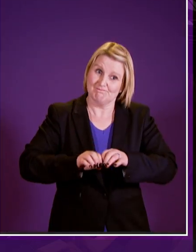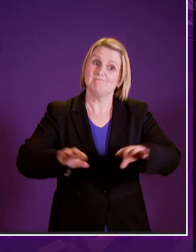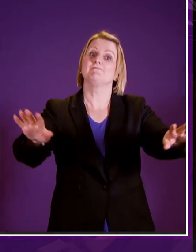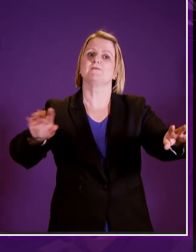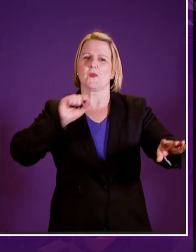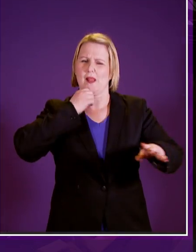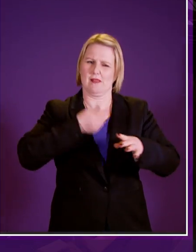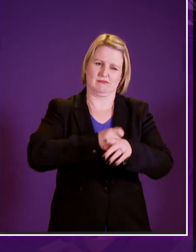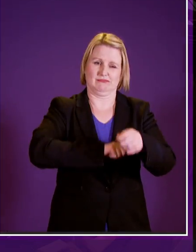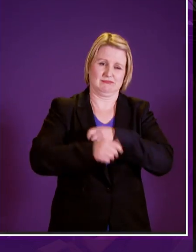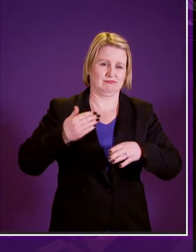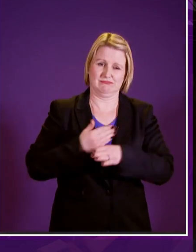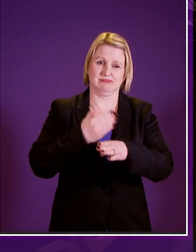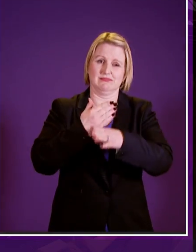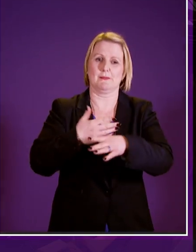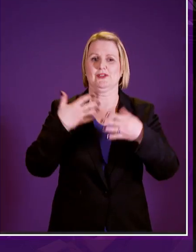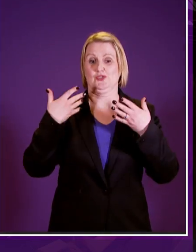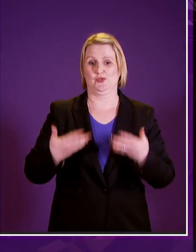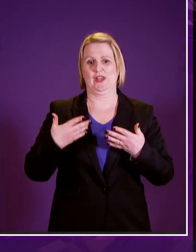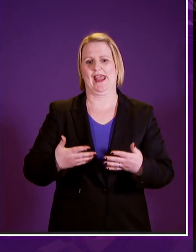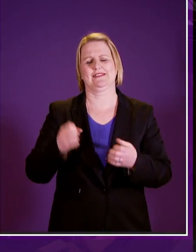a very important step along the way thank you